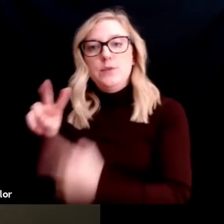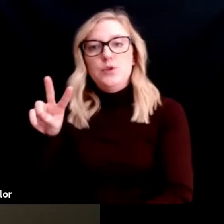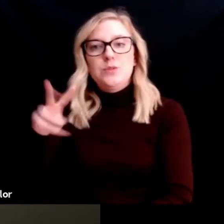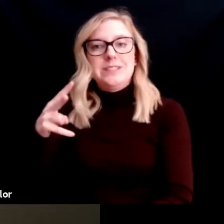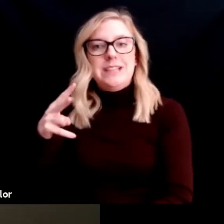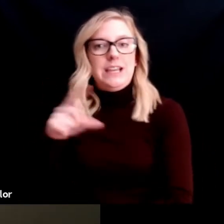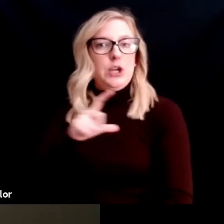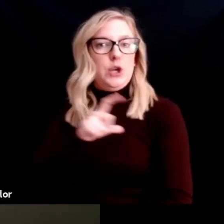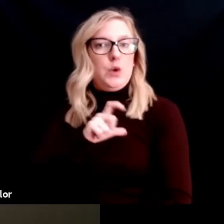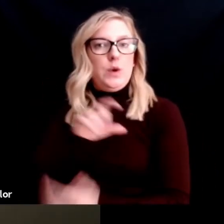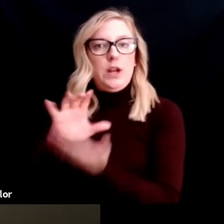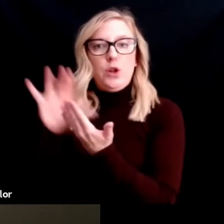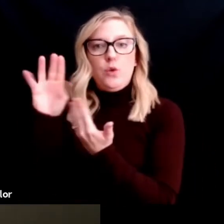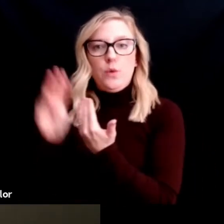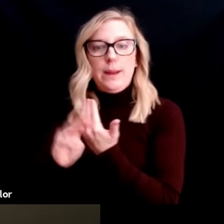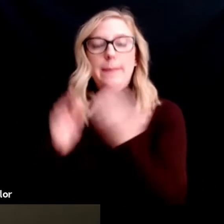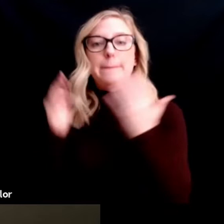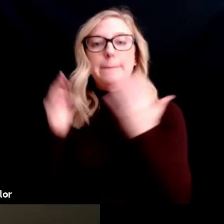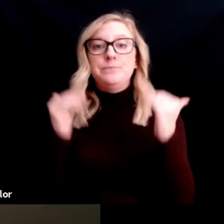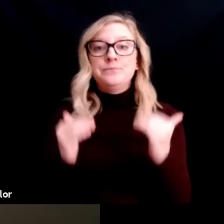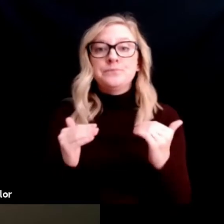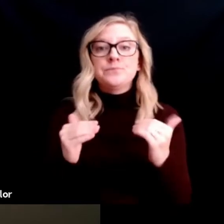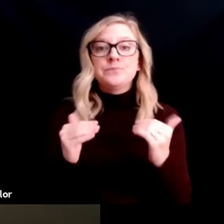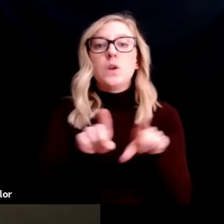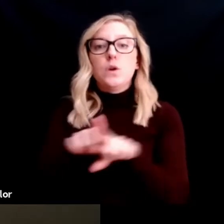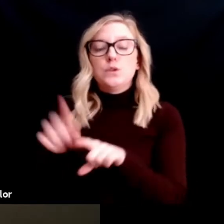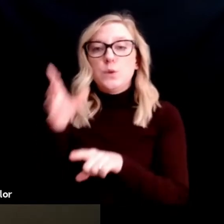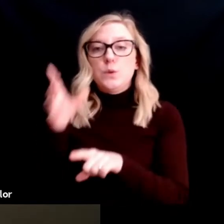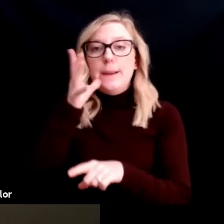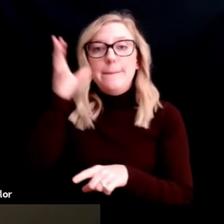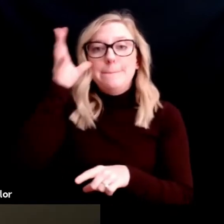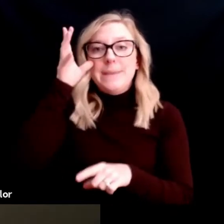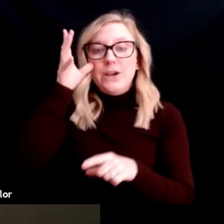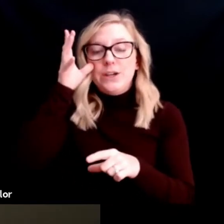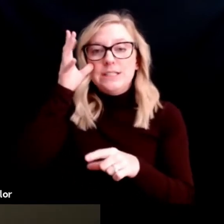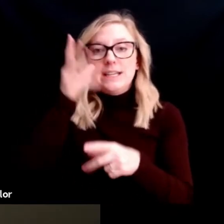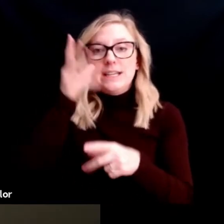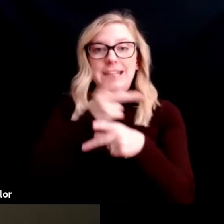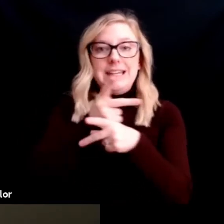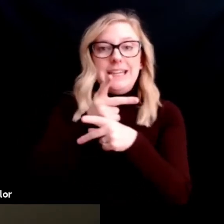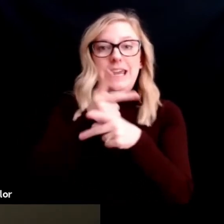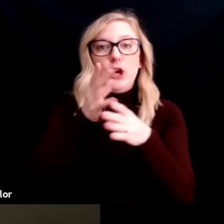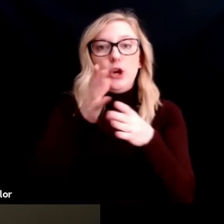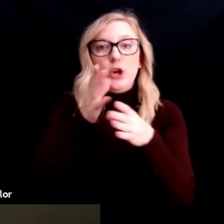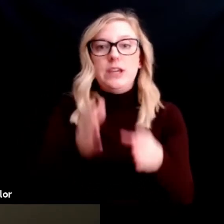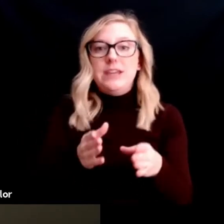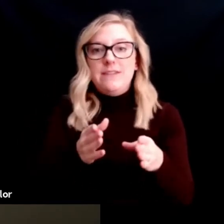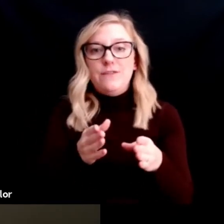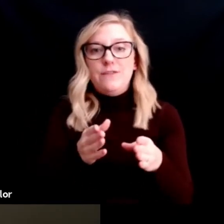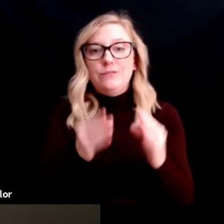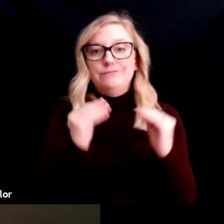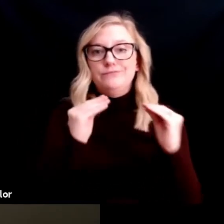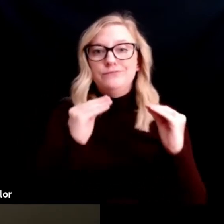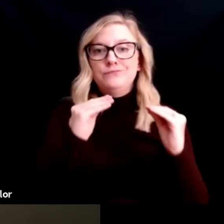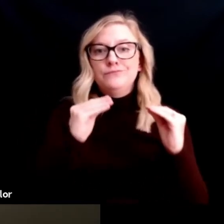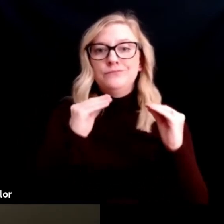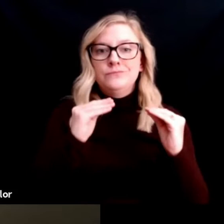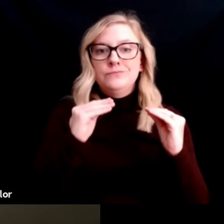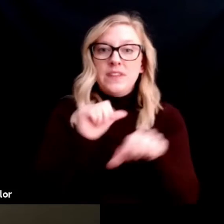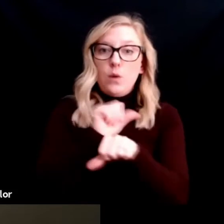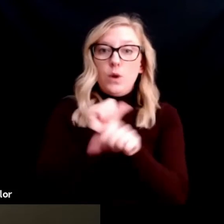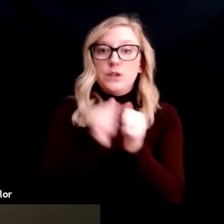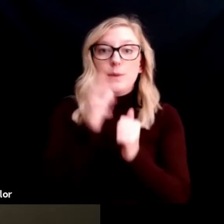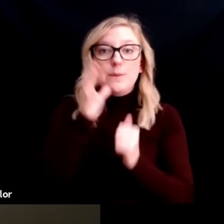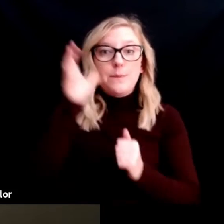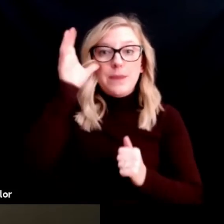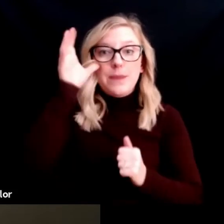a parent and caregiver education specialist on our team who works with parents of people of all ages, from little ones to adults